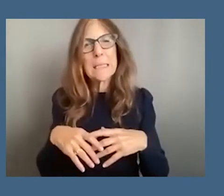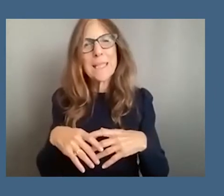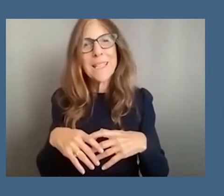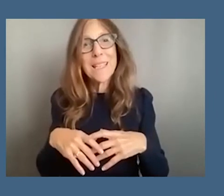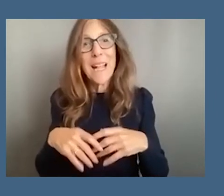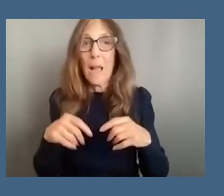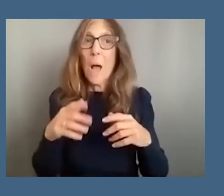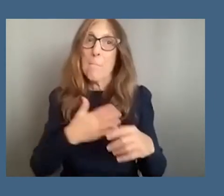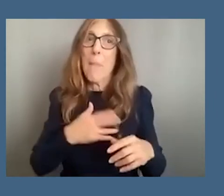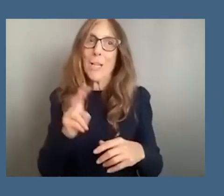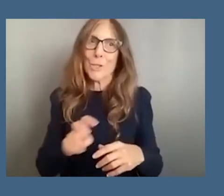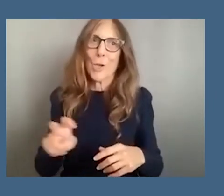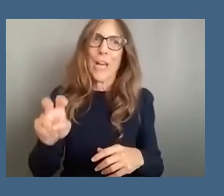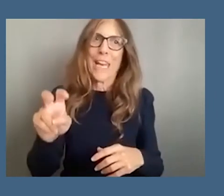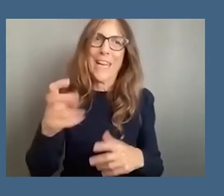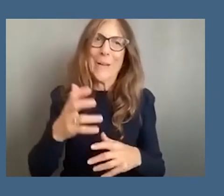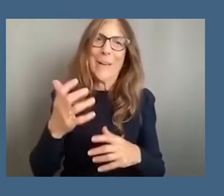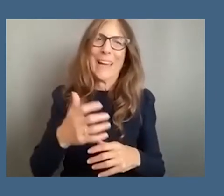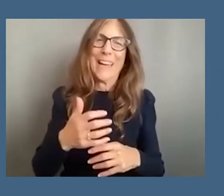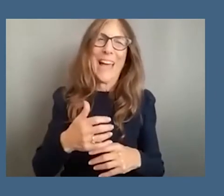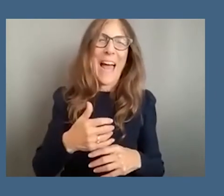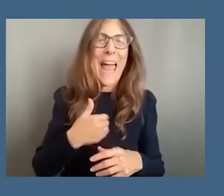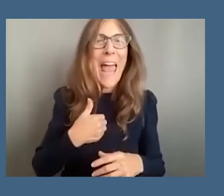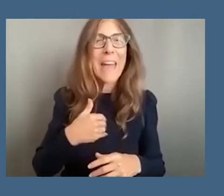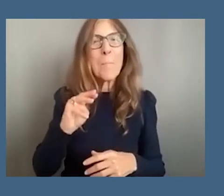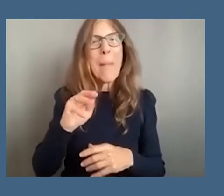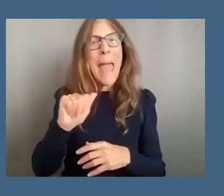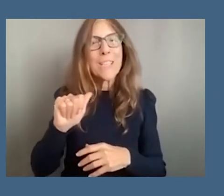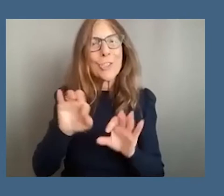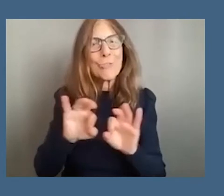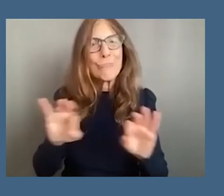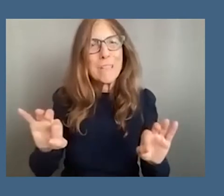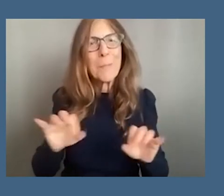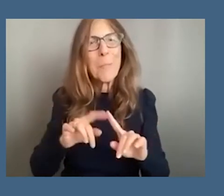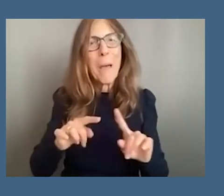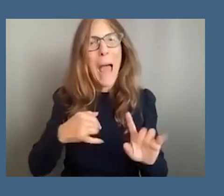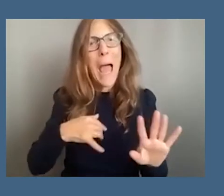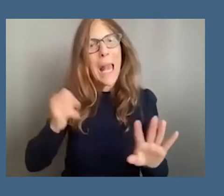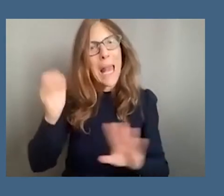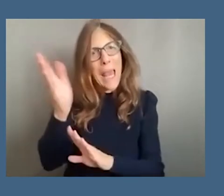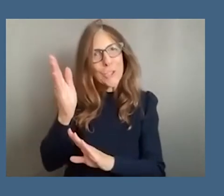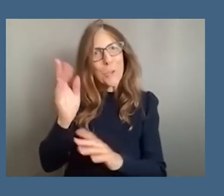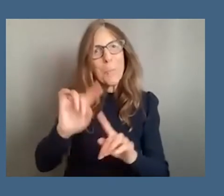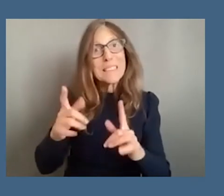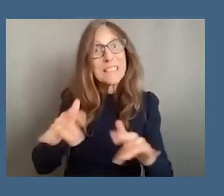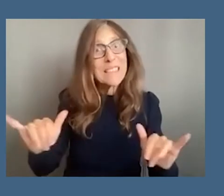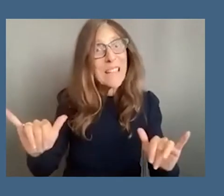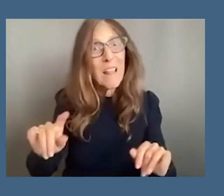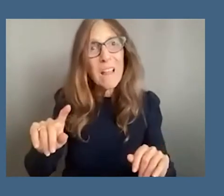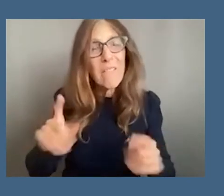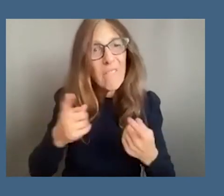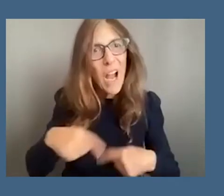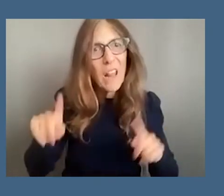journey i i had a master's degree and i was lecturing but it took someone to tell me